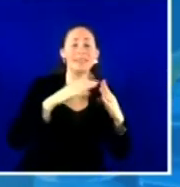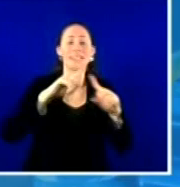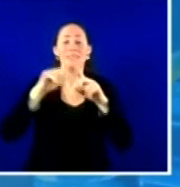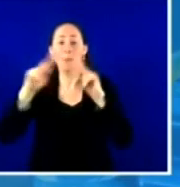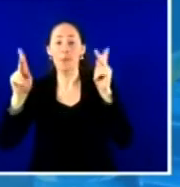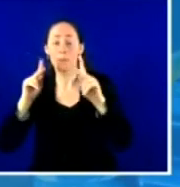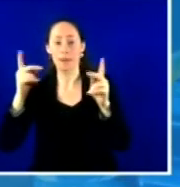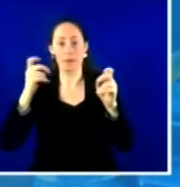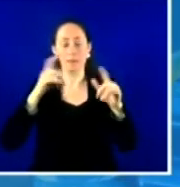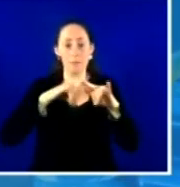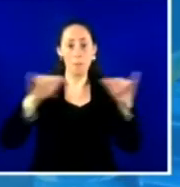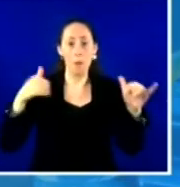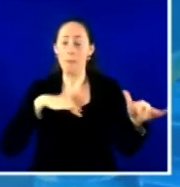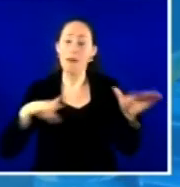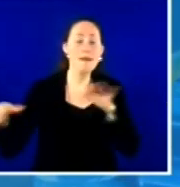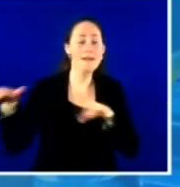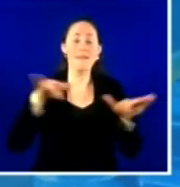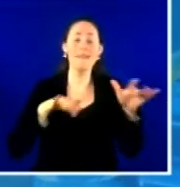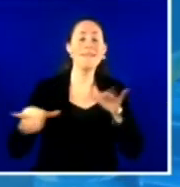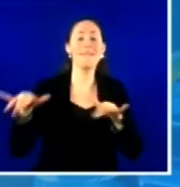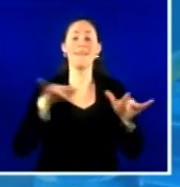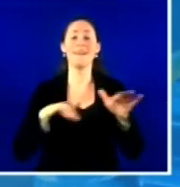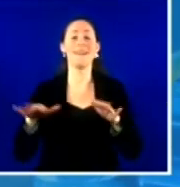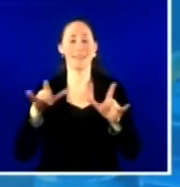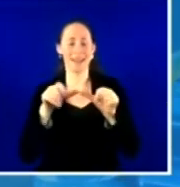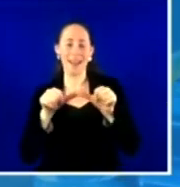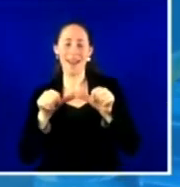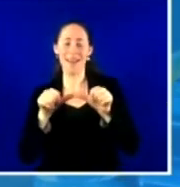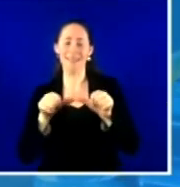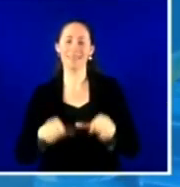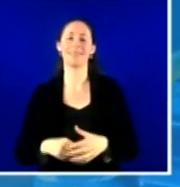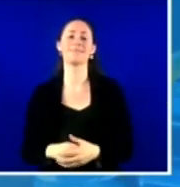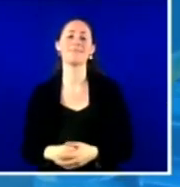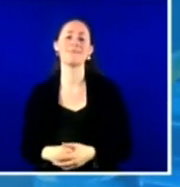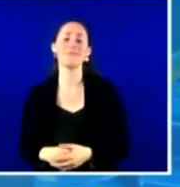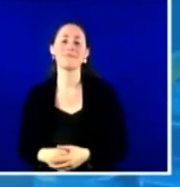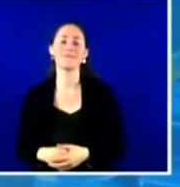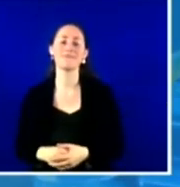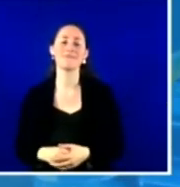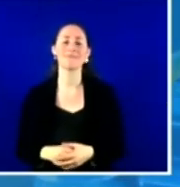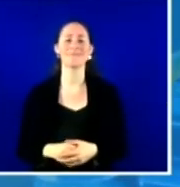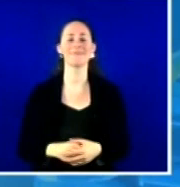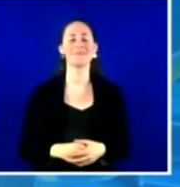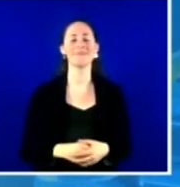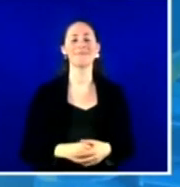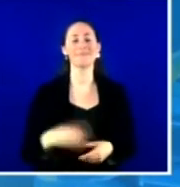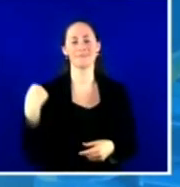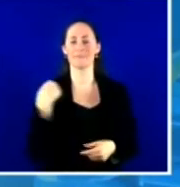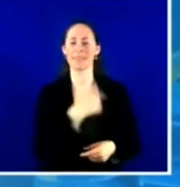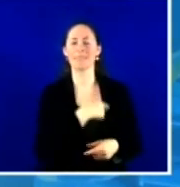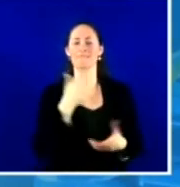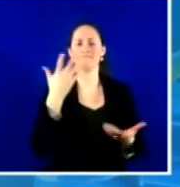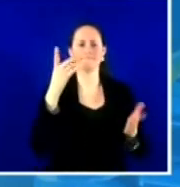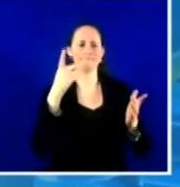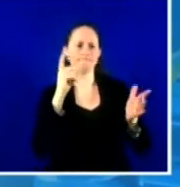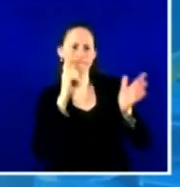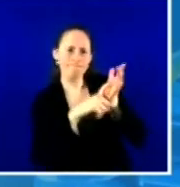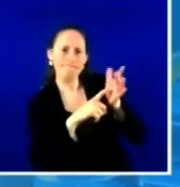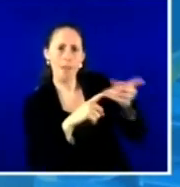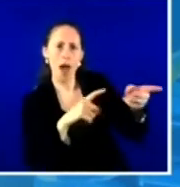get to the various pockets of underserved and underrepresented. And our strategies range from